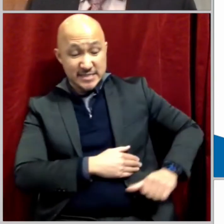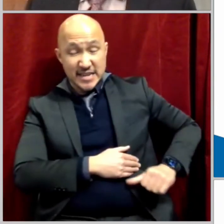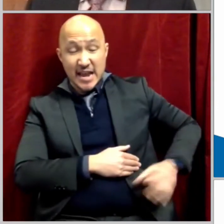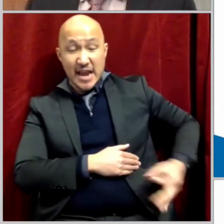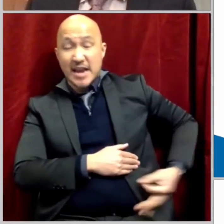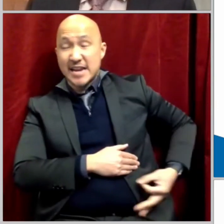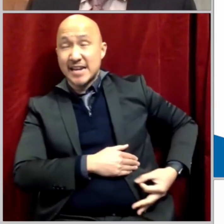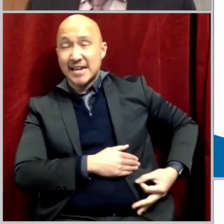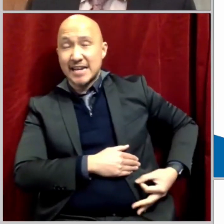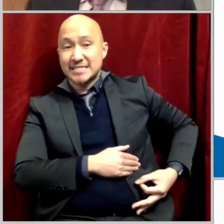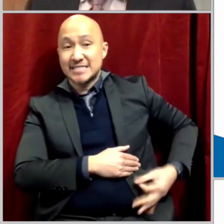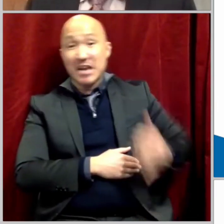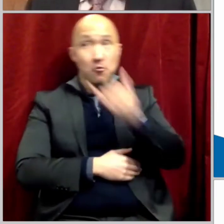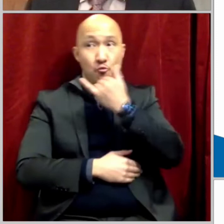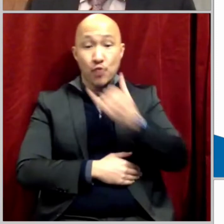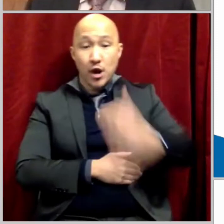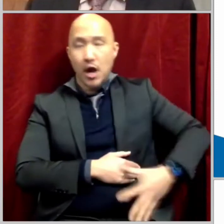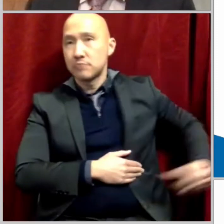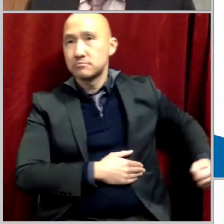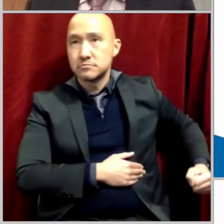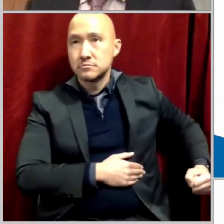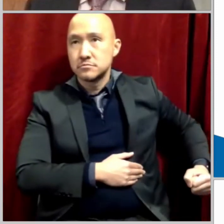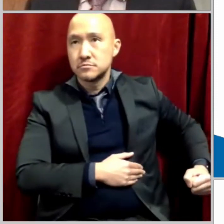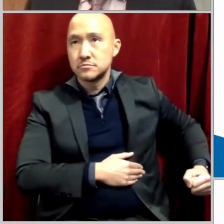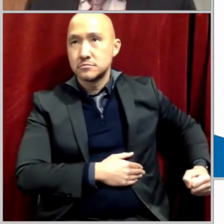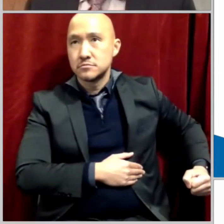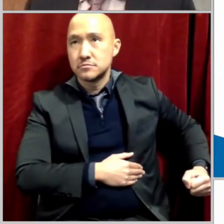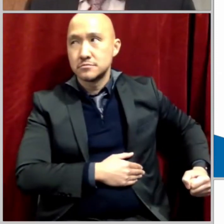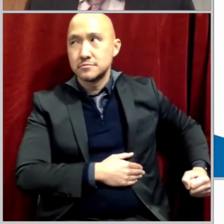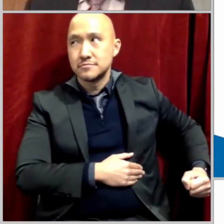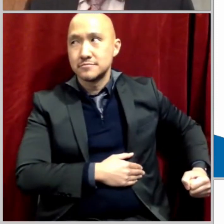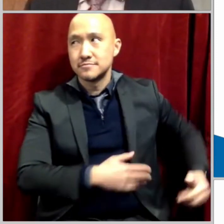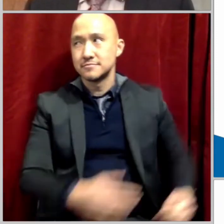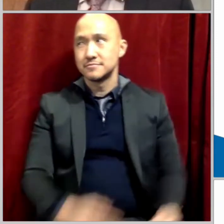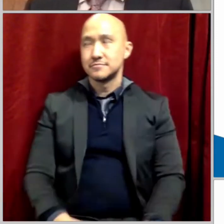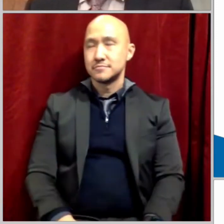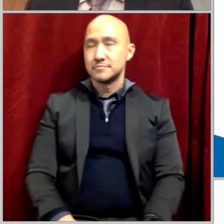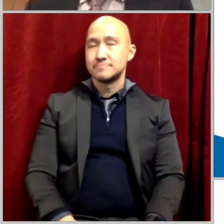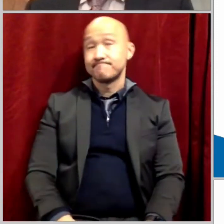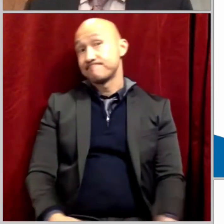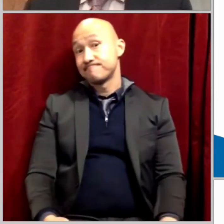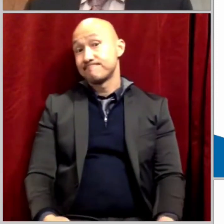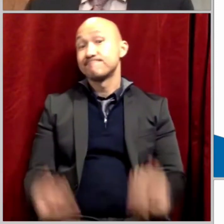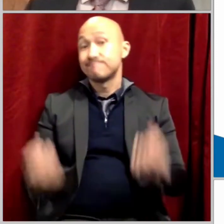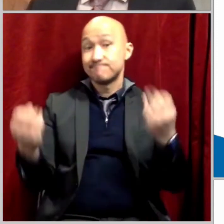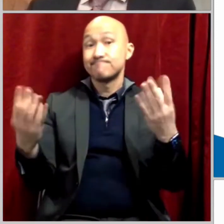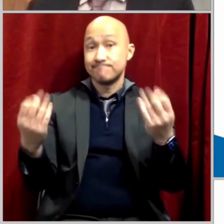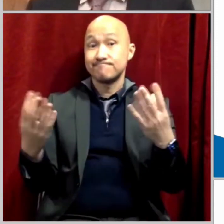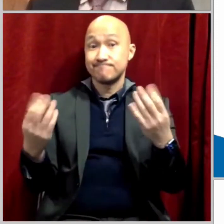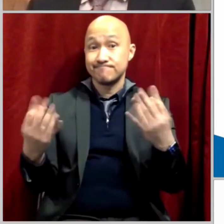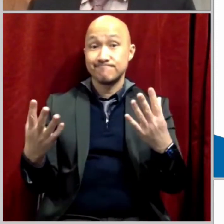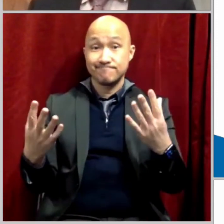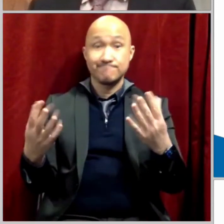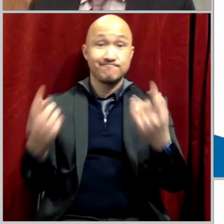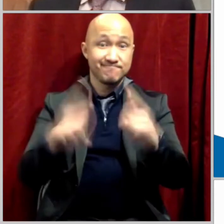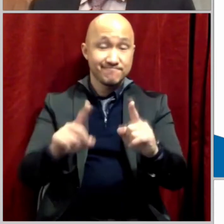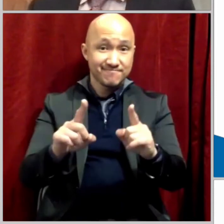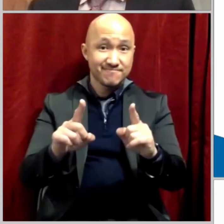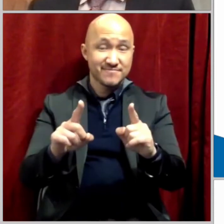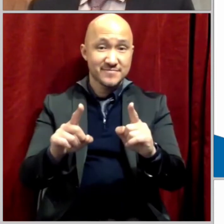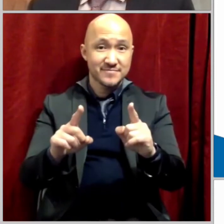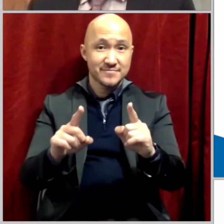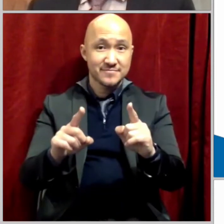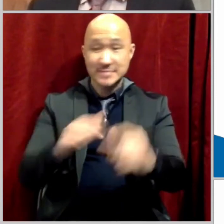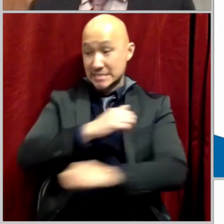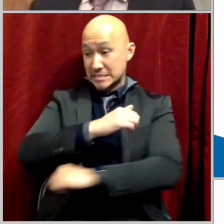As bizarre as that may sound, it's something that happens all the time. Wrong side surgery, left instead of right. Wrong site